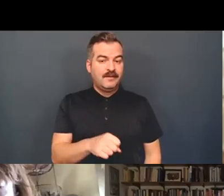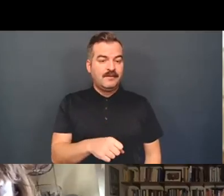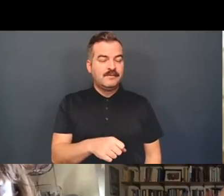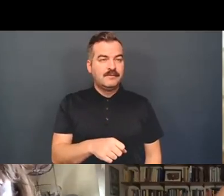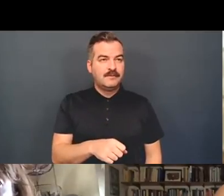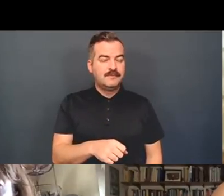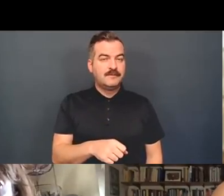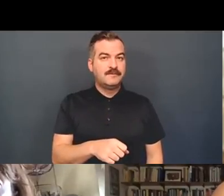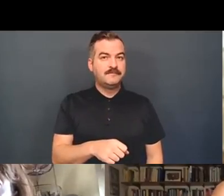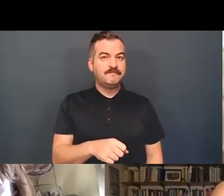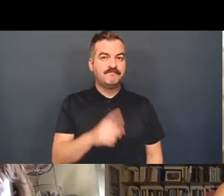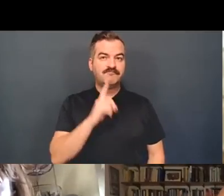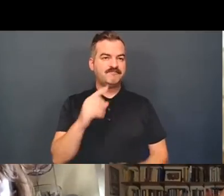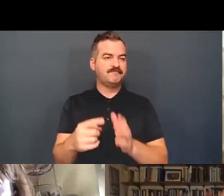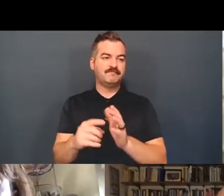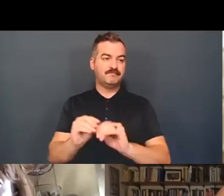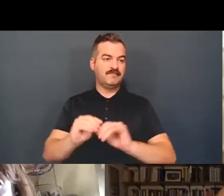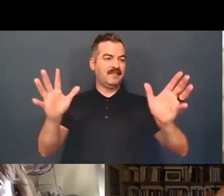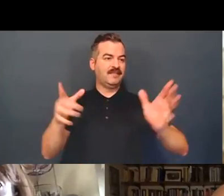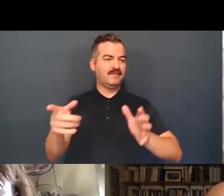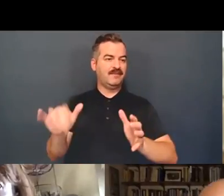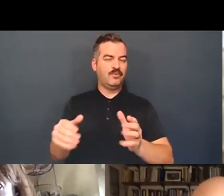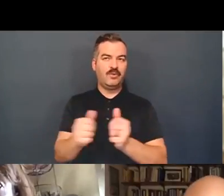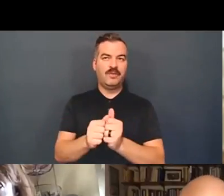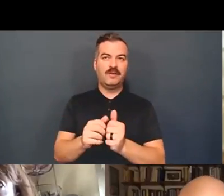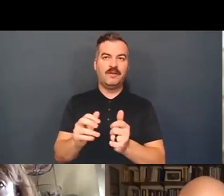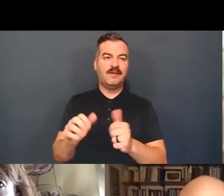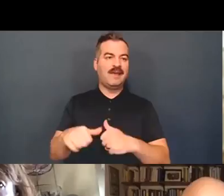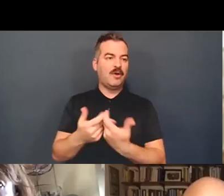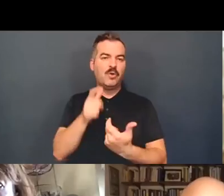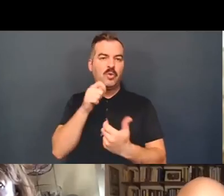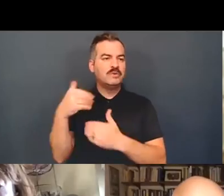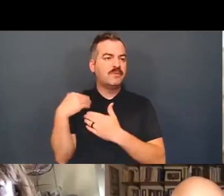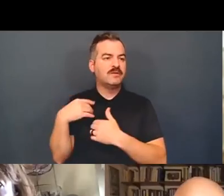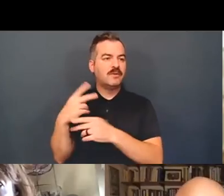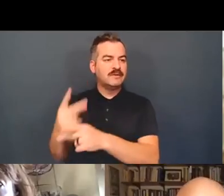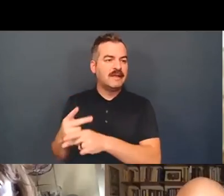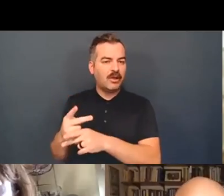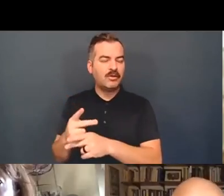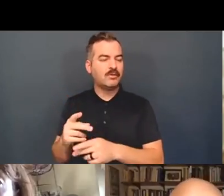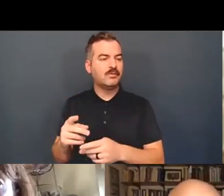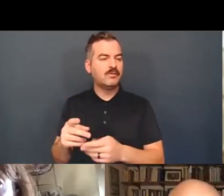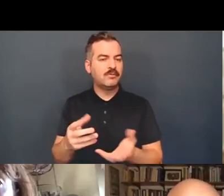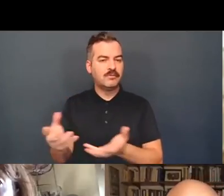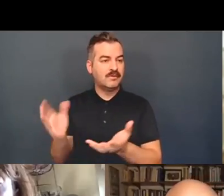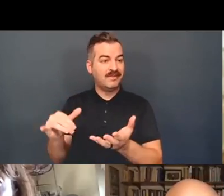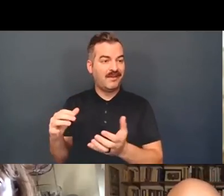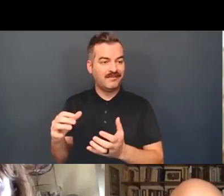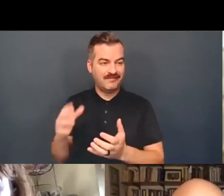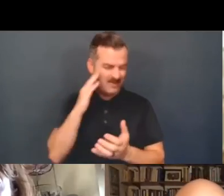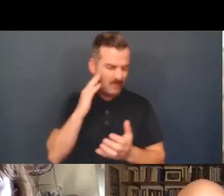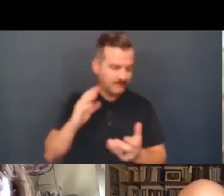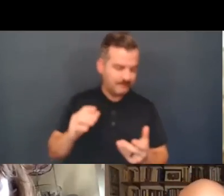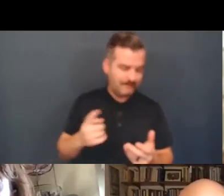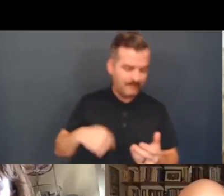the case of the distribution of caring responsibilities as well, where we know that when we